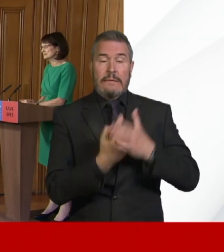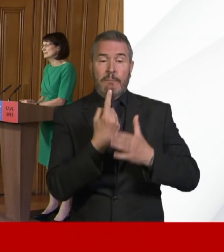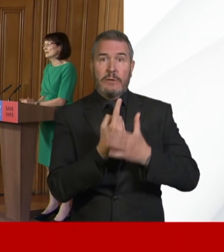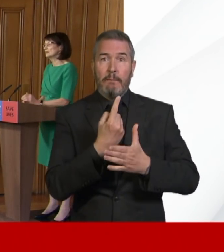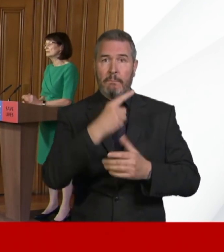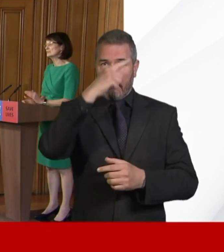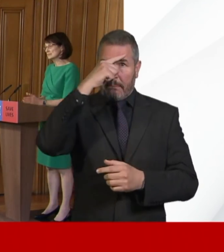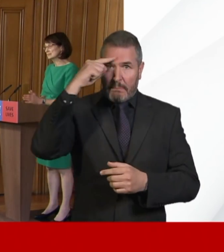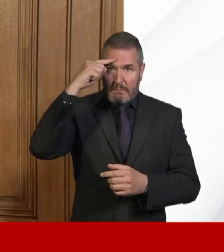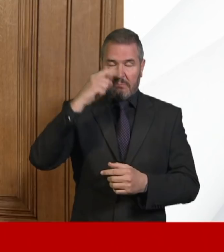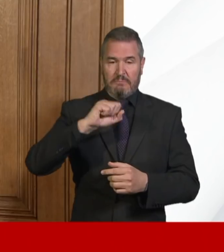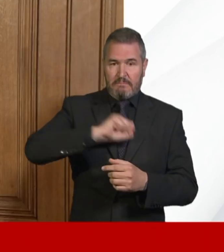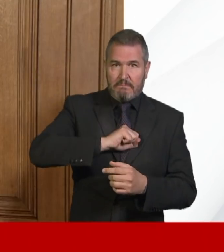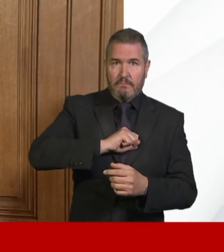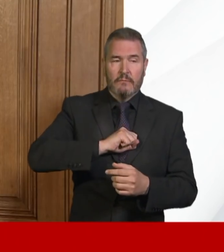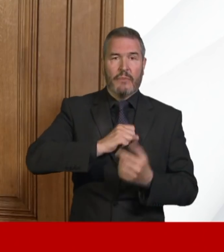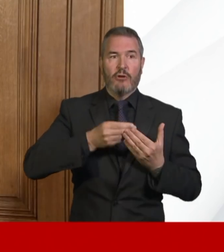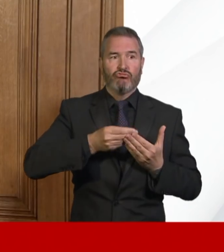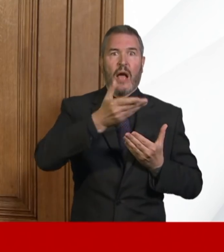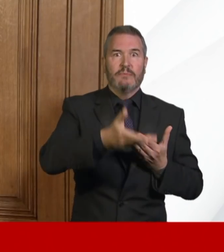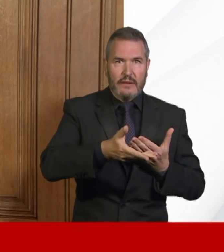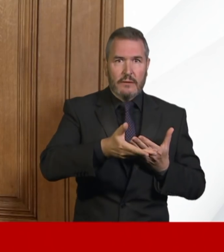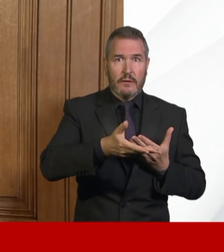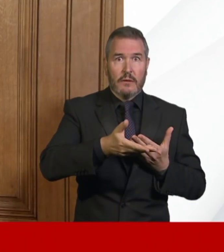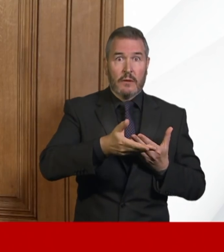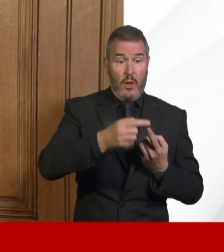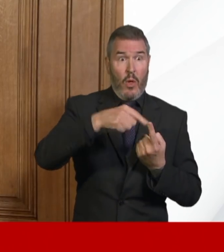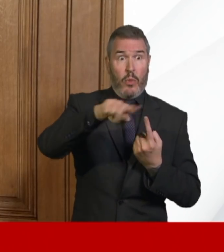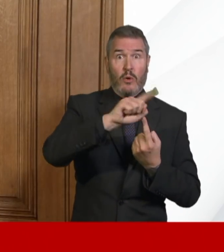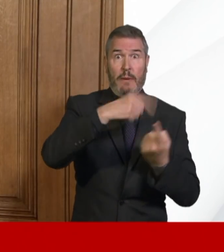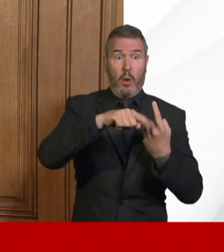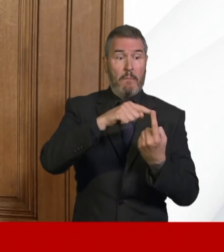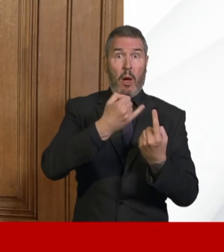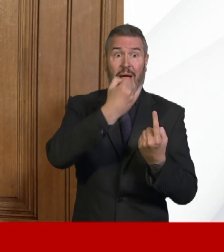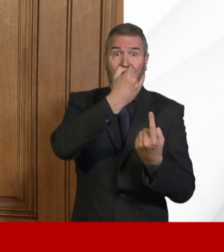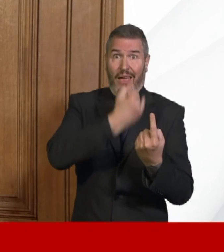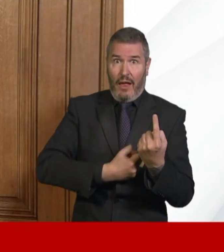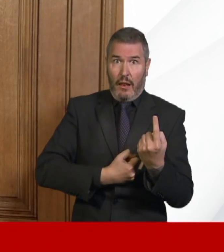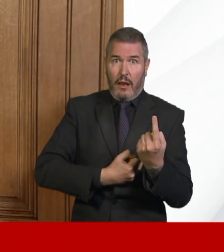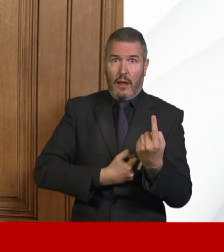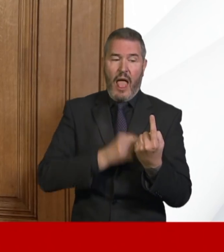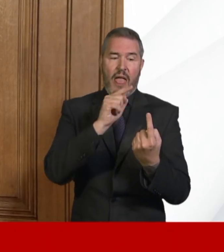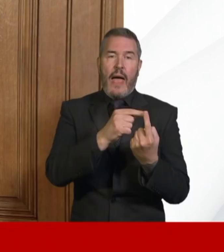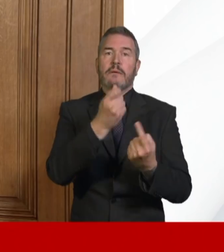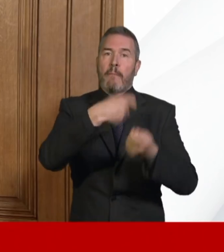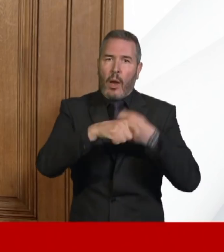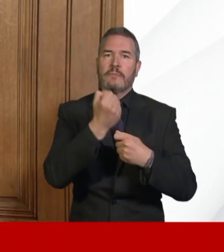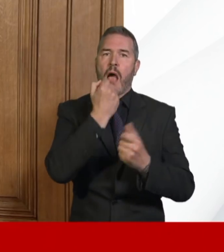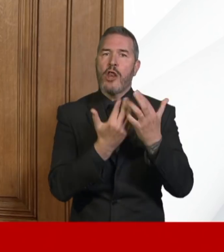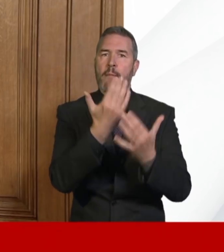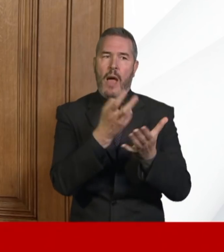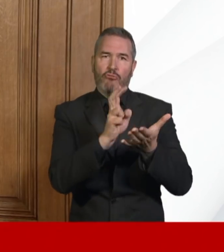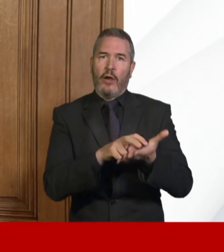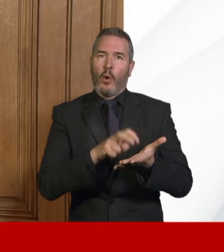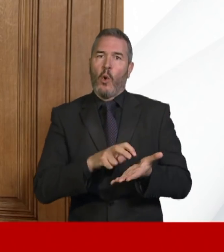potentially transmits it. And then very sadly for those people who become ill, they will be usually are ill for a